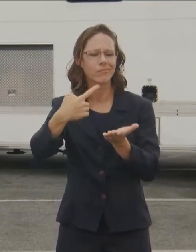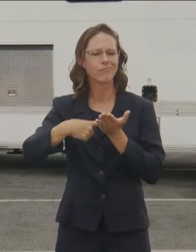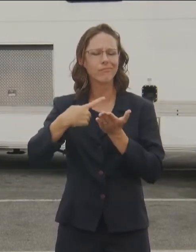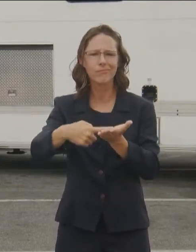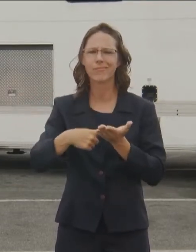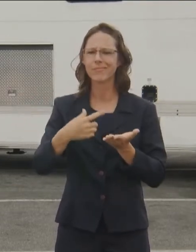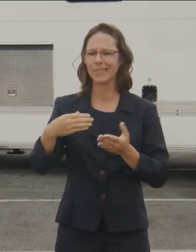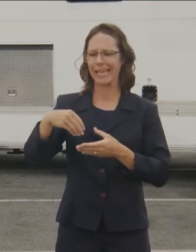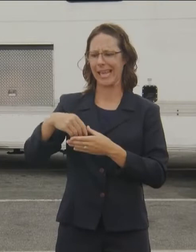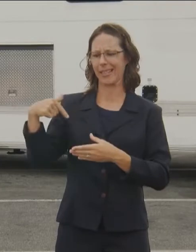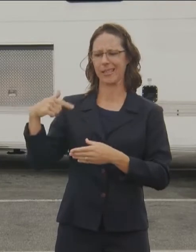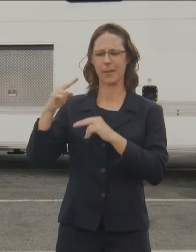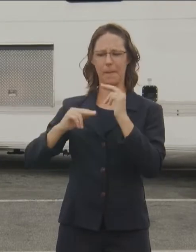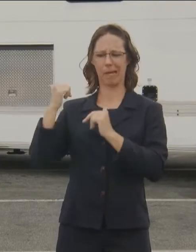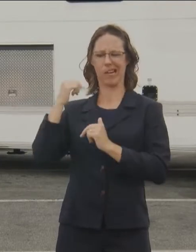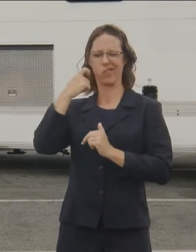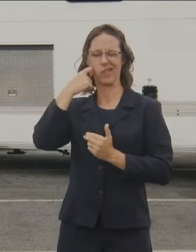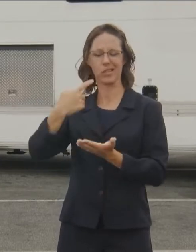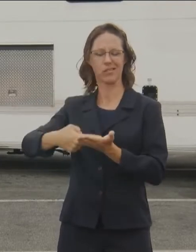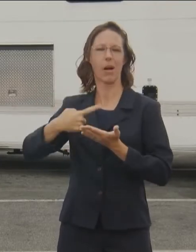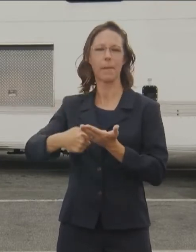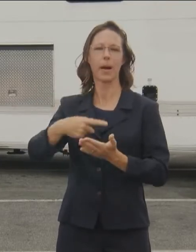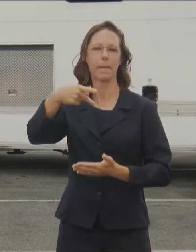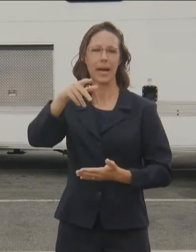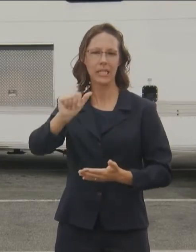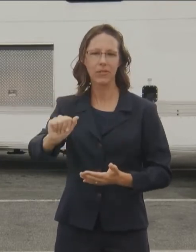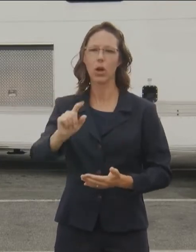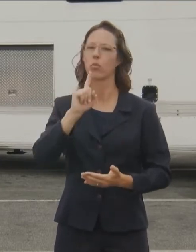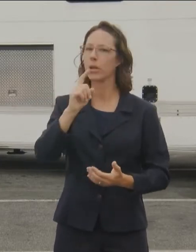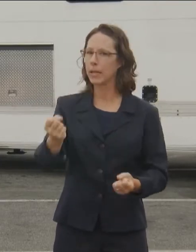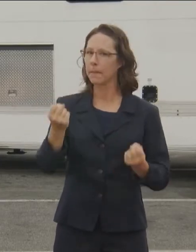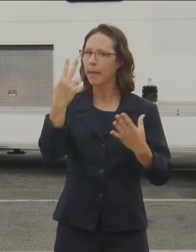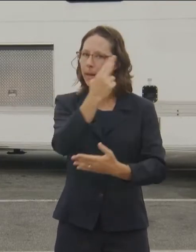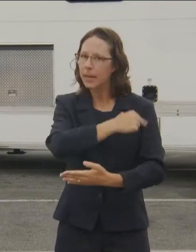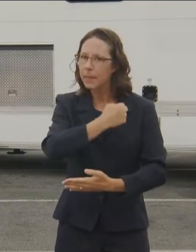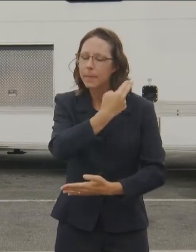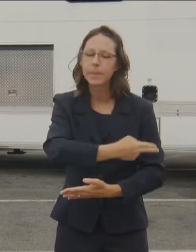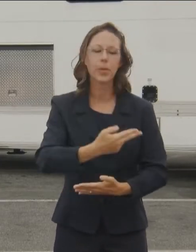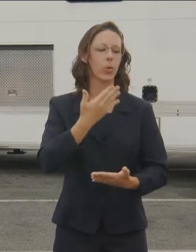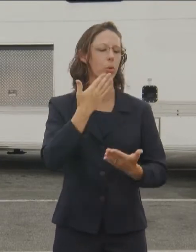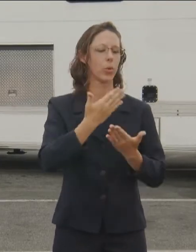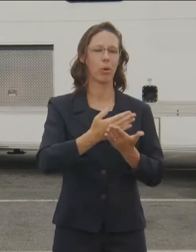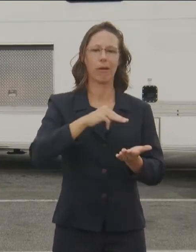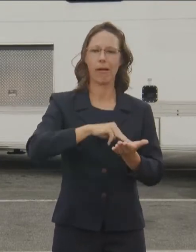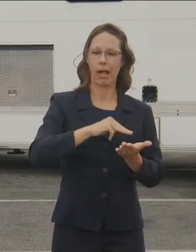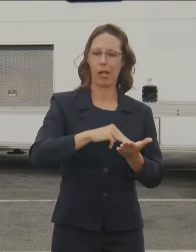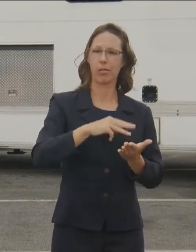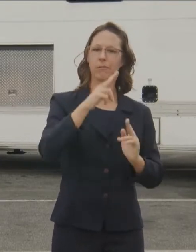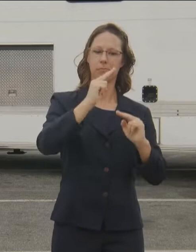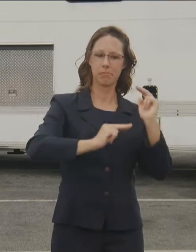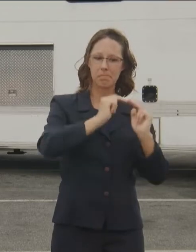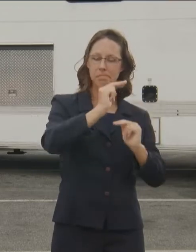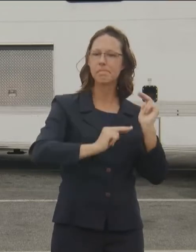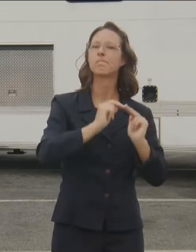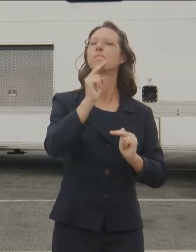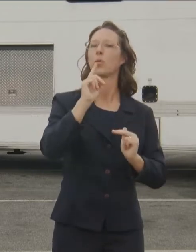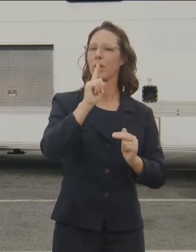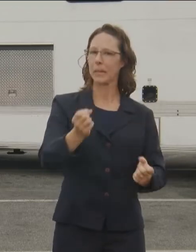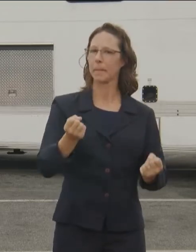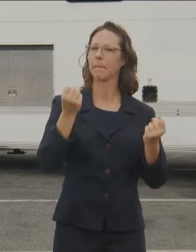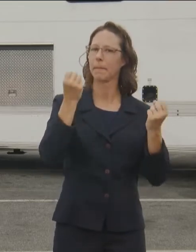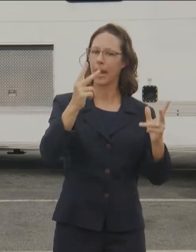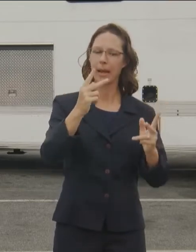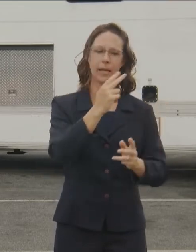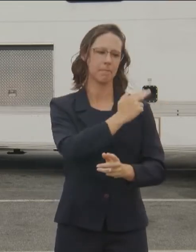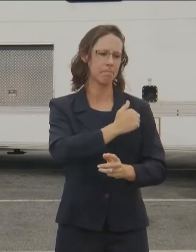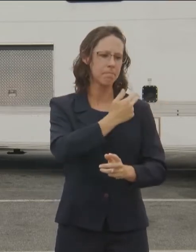Pennsylvania also has a pretty high capacity. We have a lot of hospitals and a lot of health care facilities. So our capacity is pretty high. But